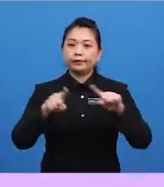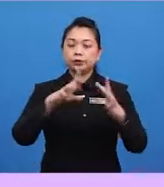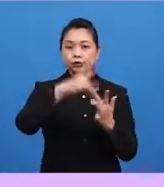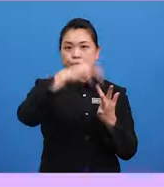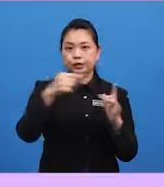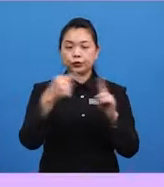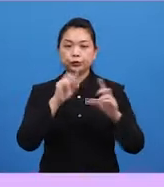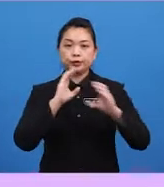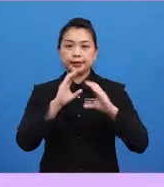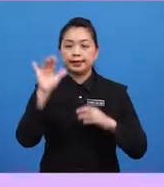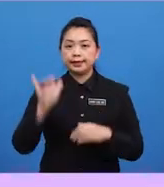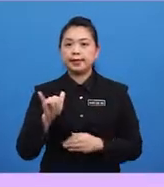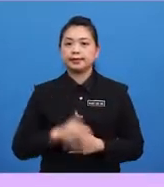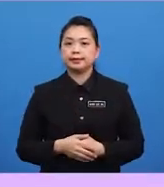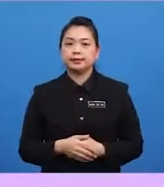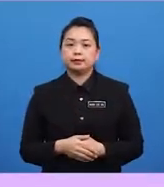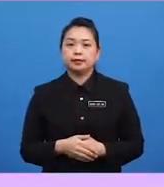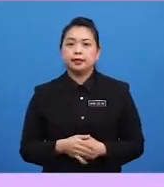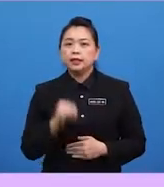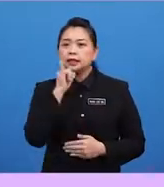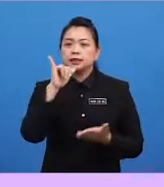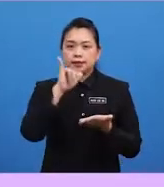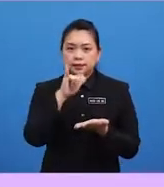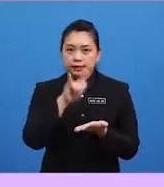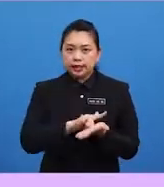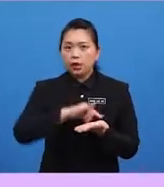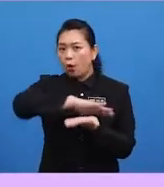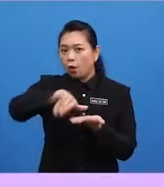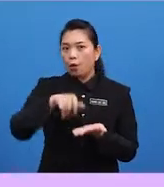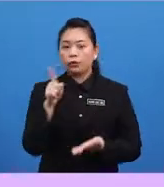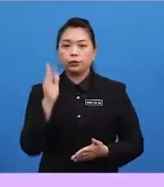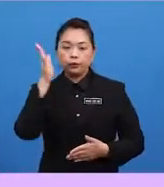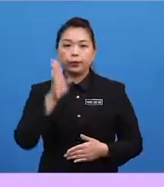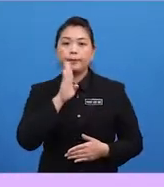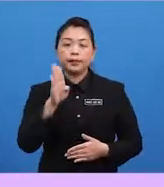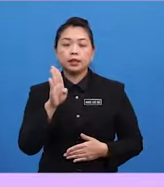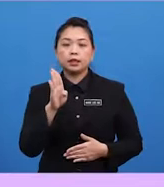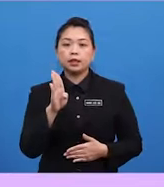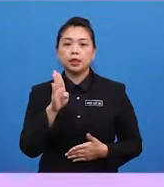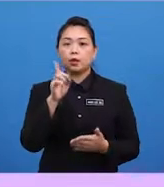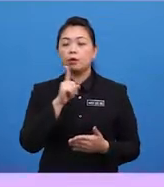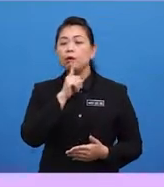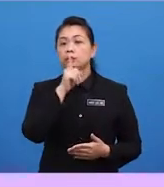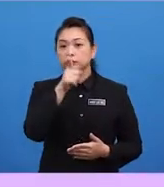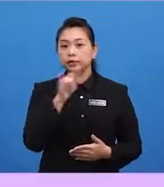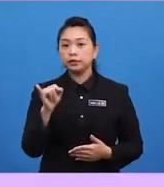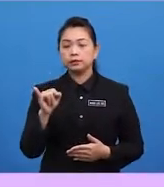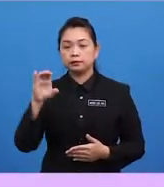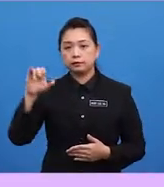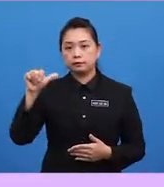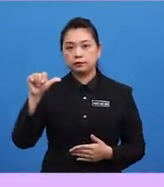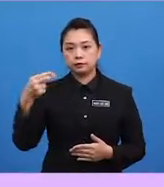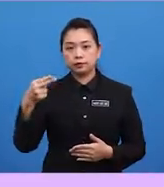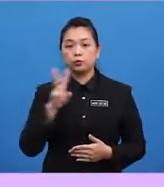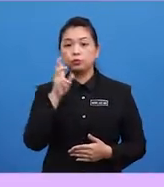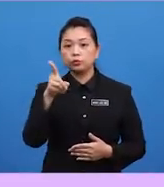to say yes. Is that all you'll be ordering? Yeah. Would you like this to